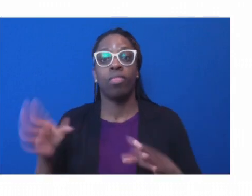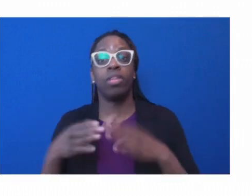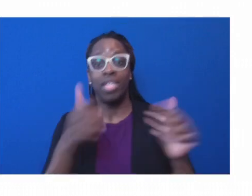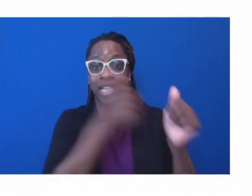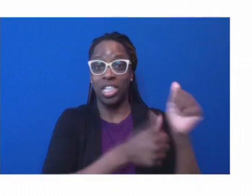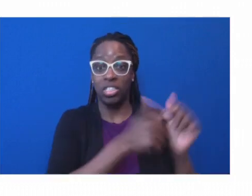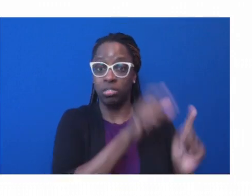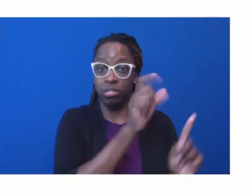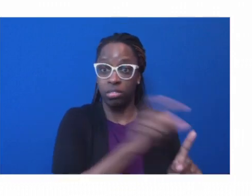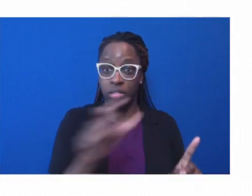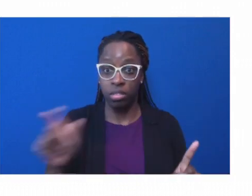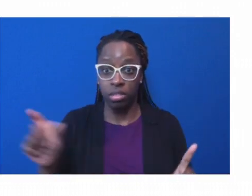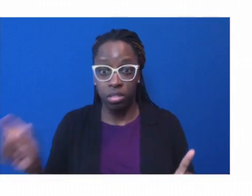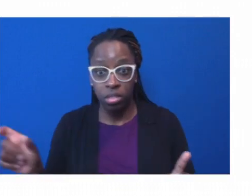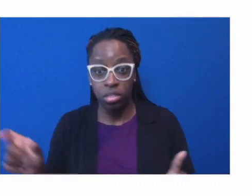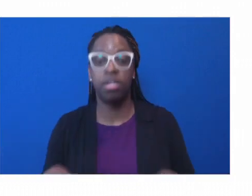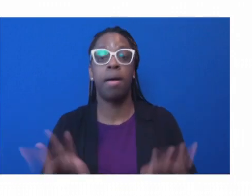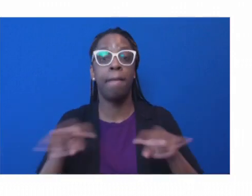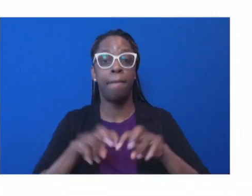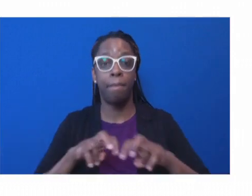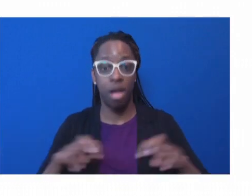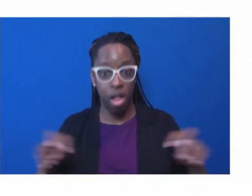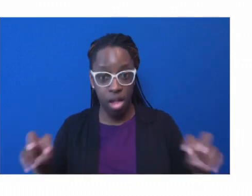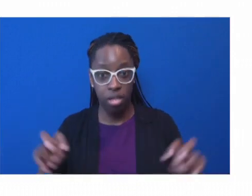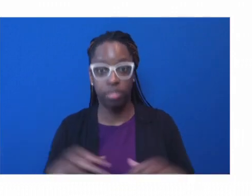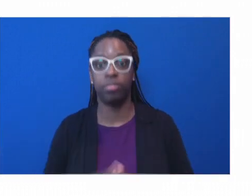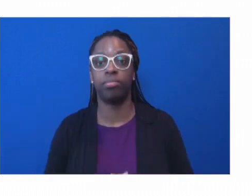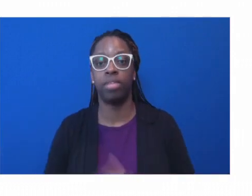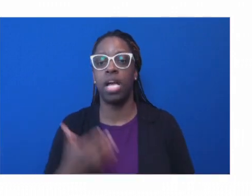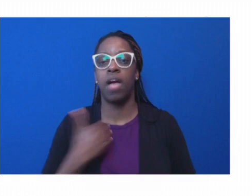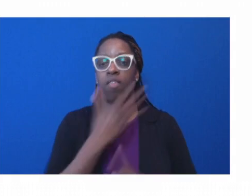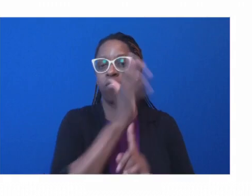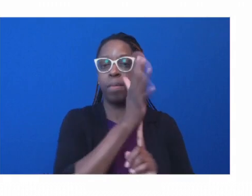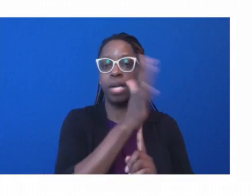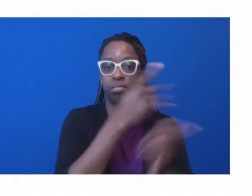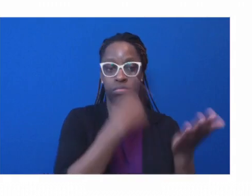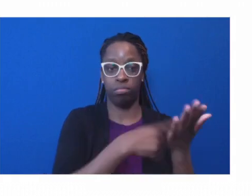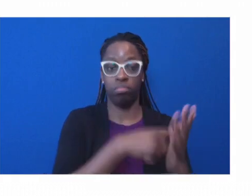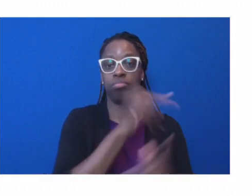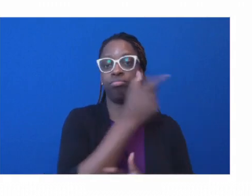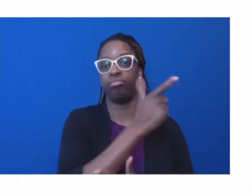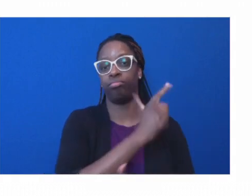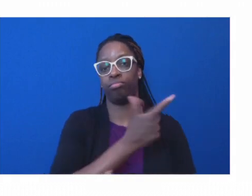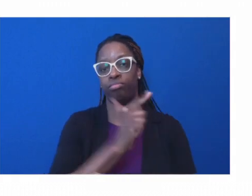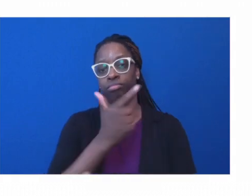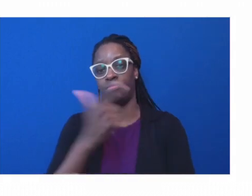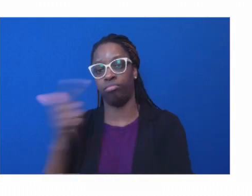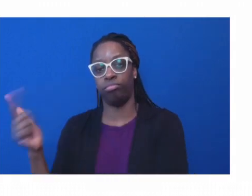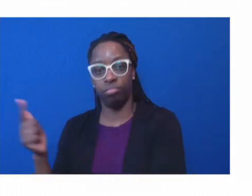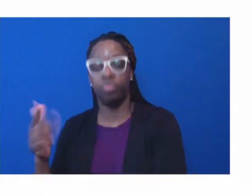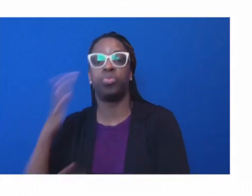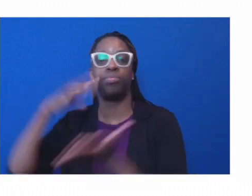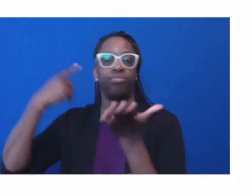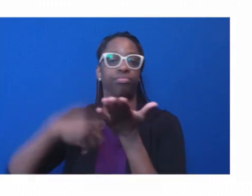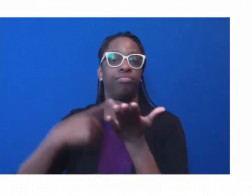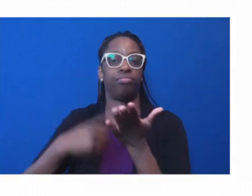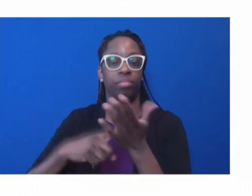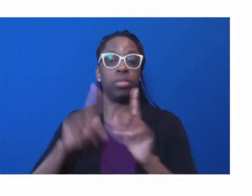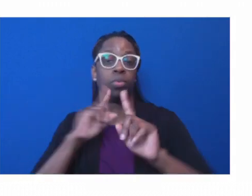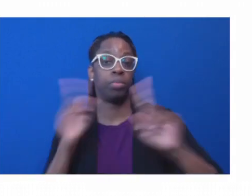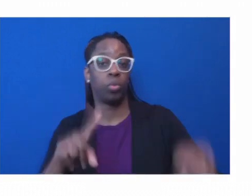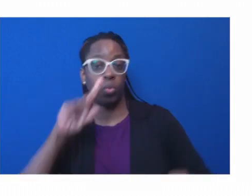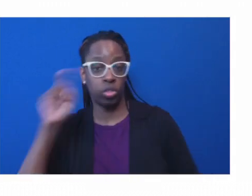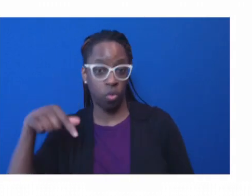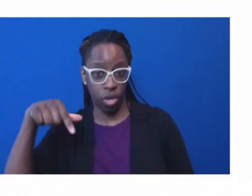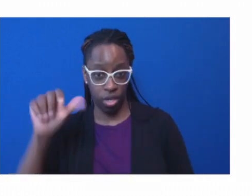the conversation for a question and answer period. Now, if you'd like more information about each of